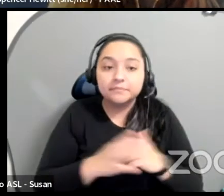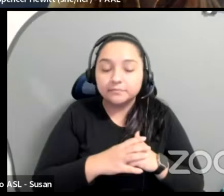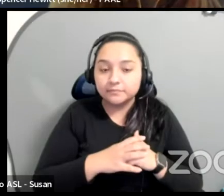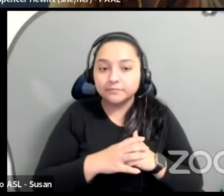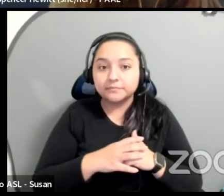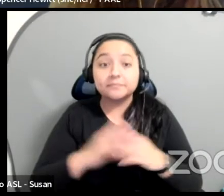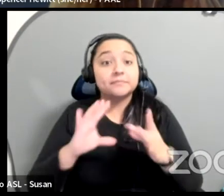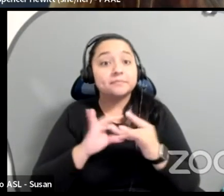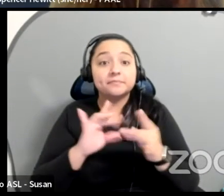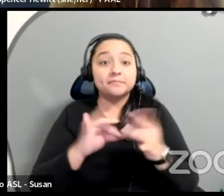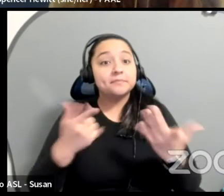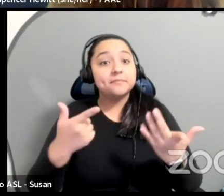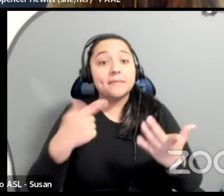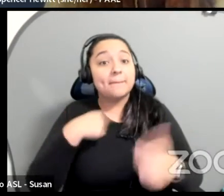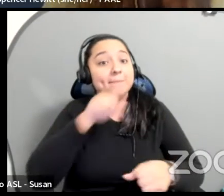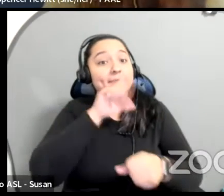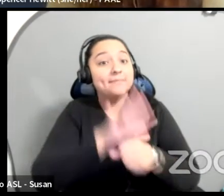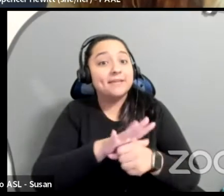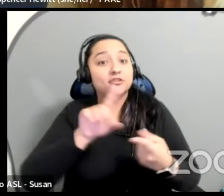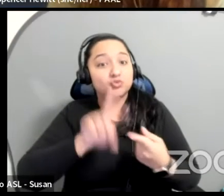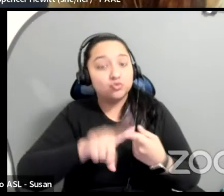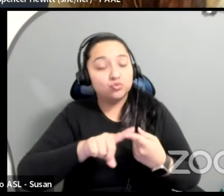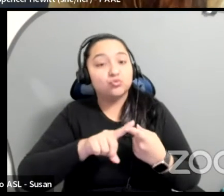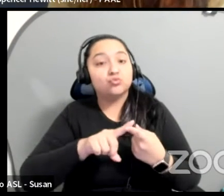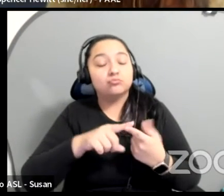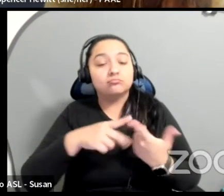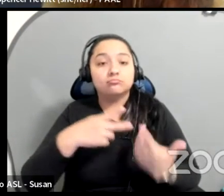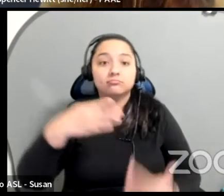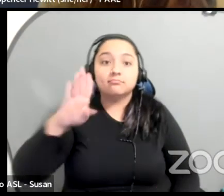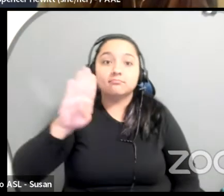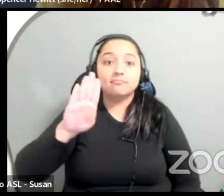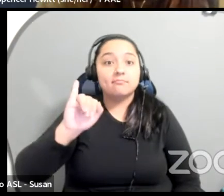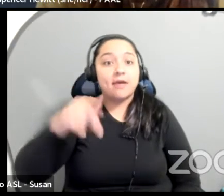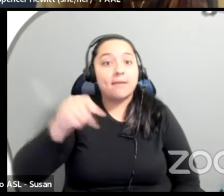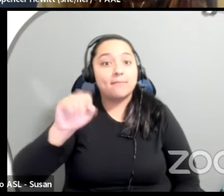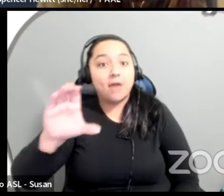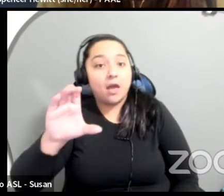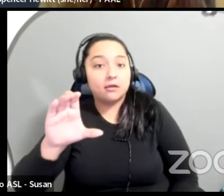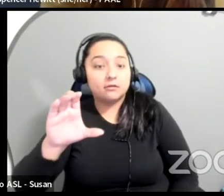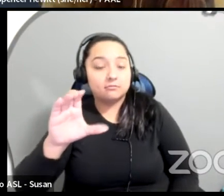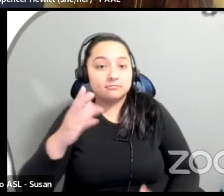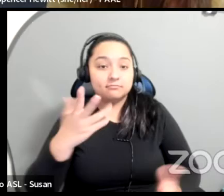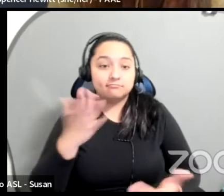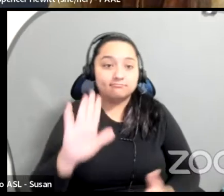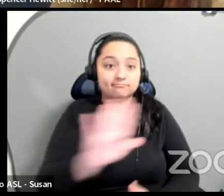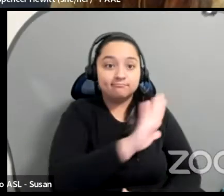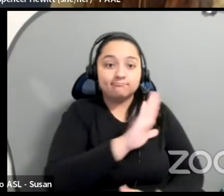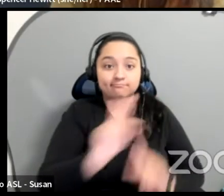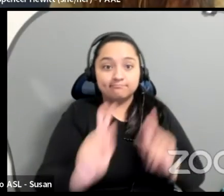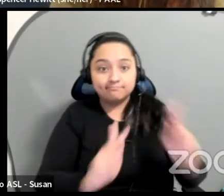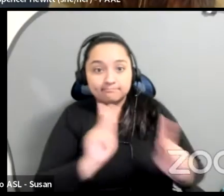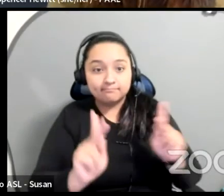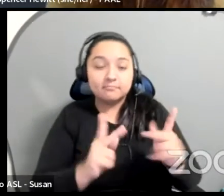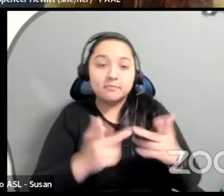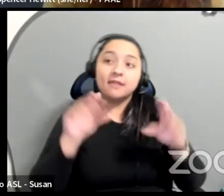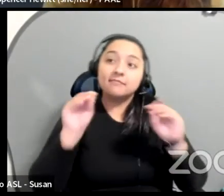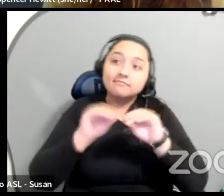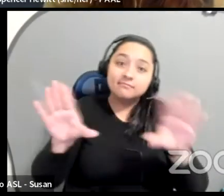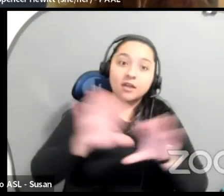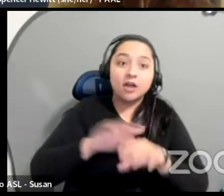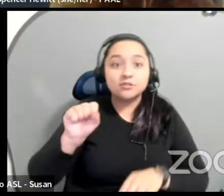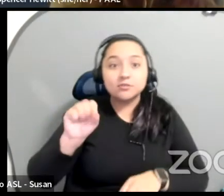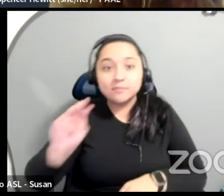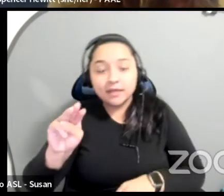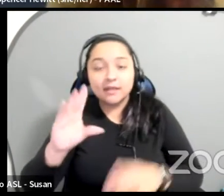BIPOC voices and you say that on your social media and you say that, and then, and you're saying, you know, BIPOC